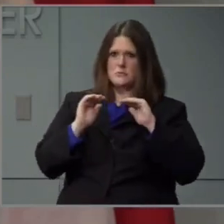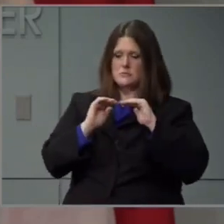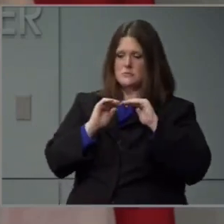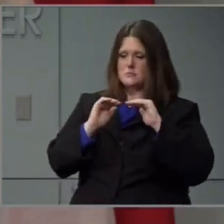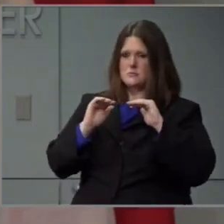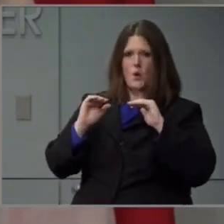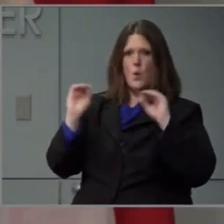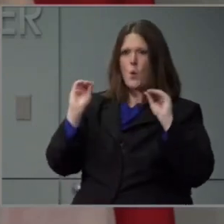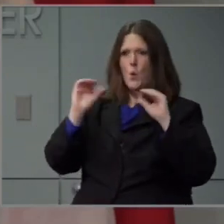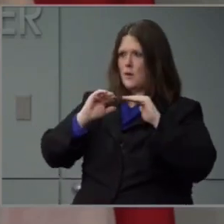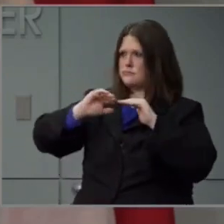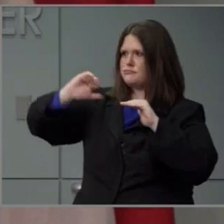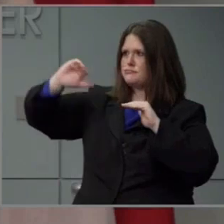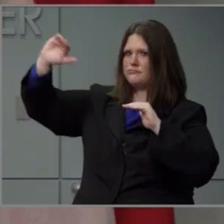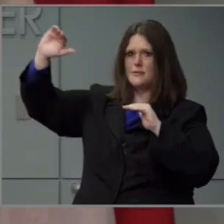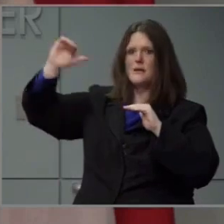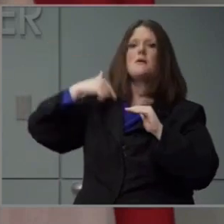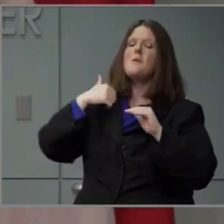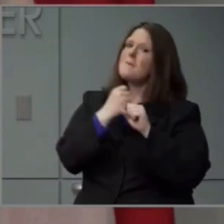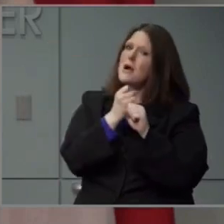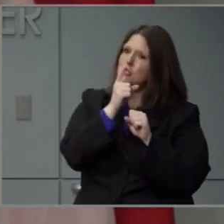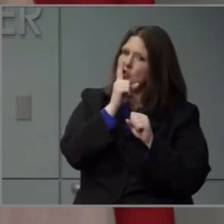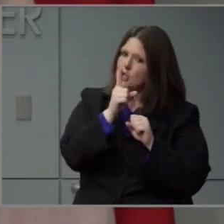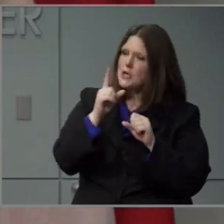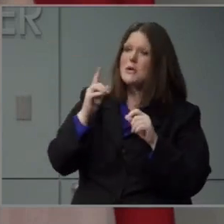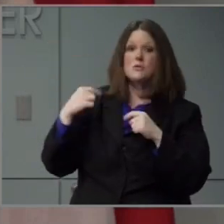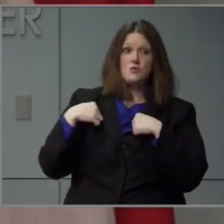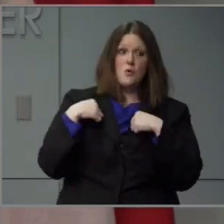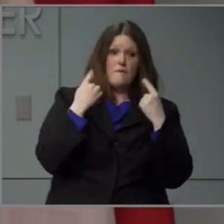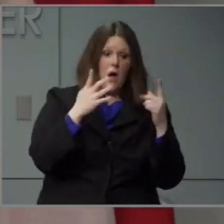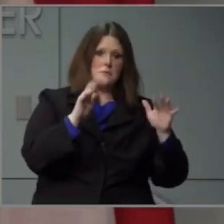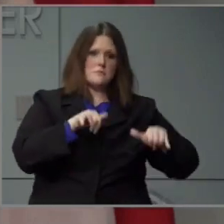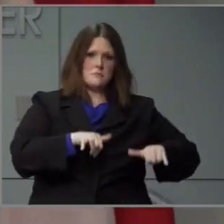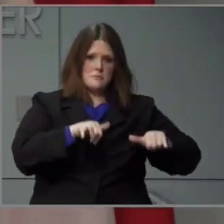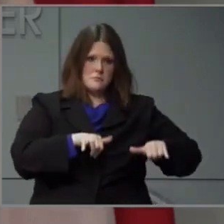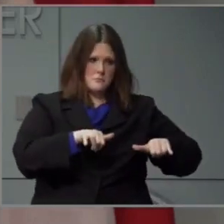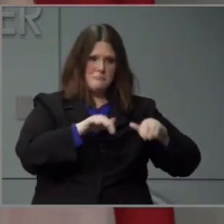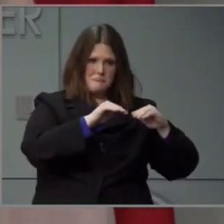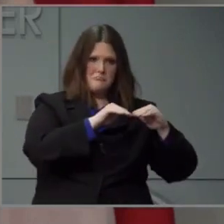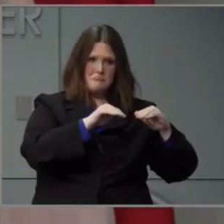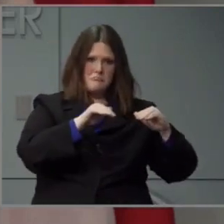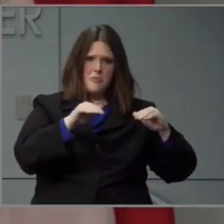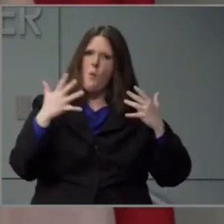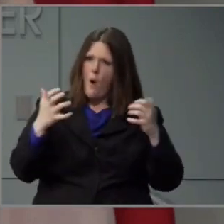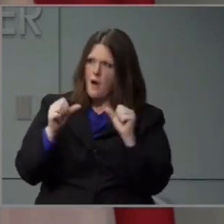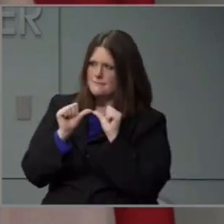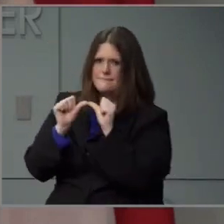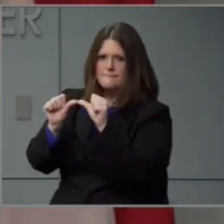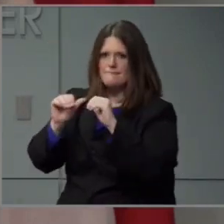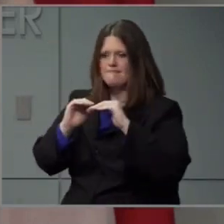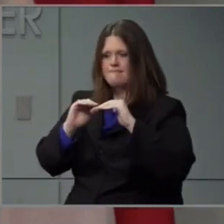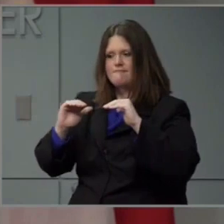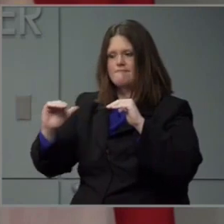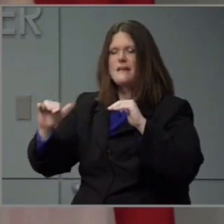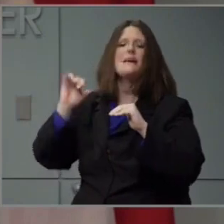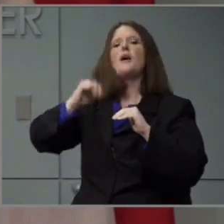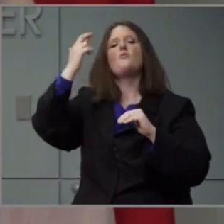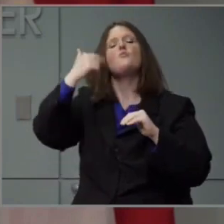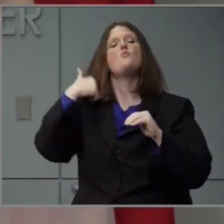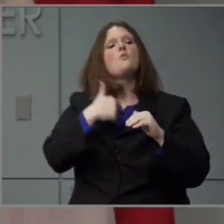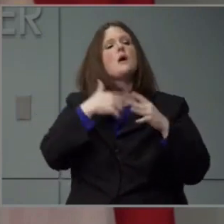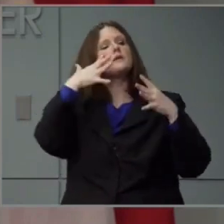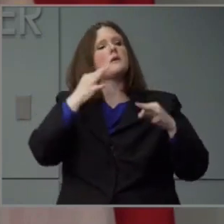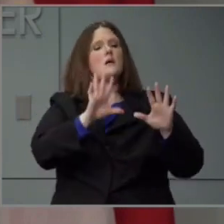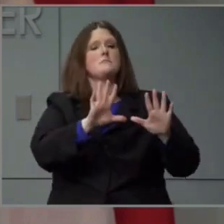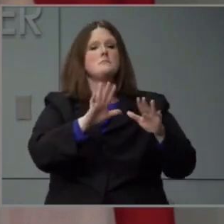successful preventing that for our state and we want to keep doing that and so that's why starting with the low low risk activities was really